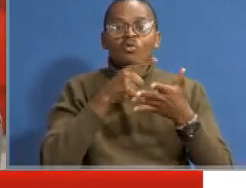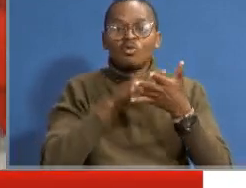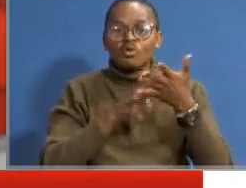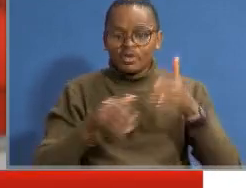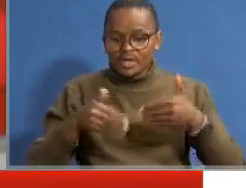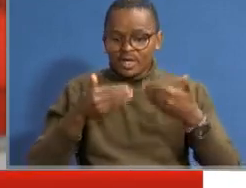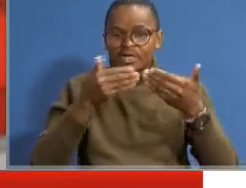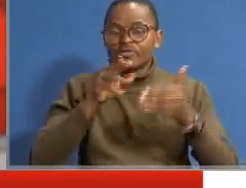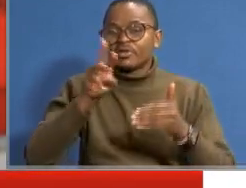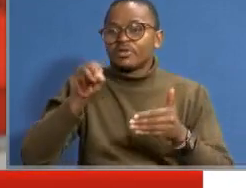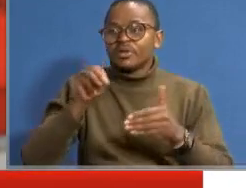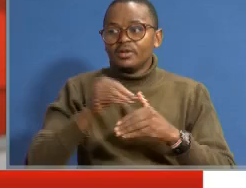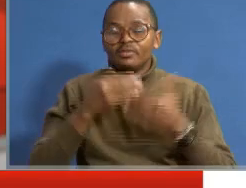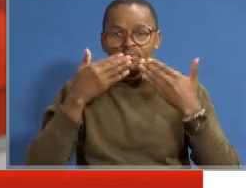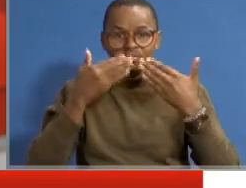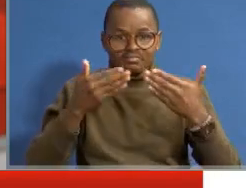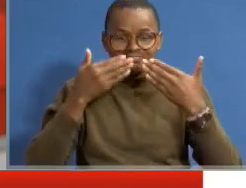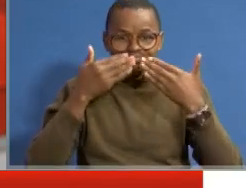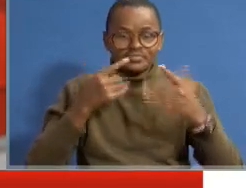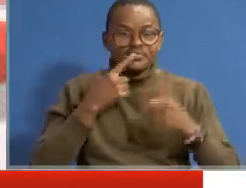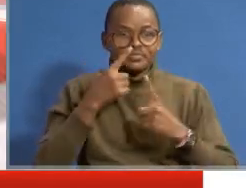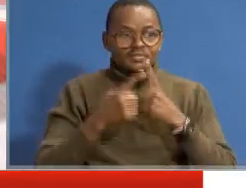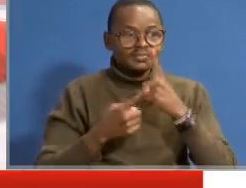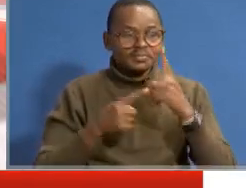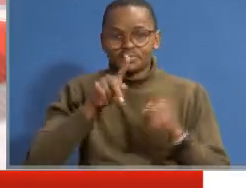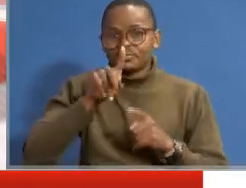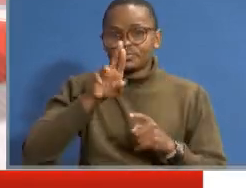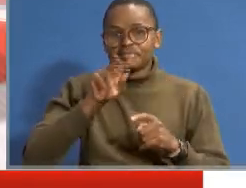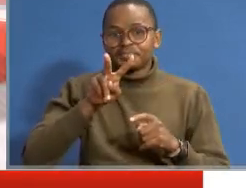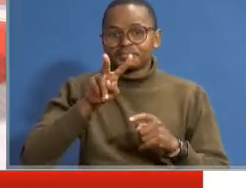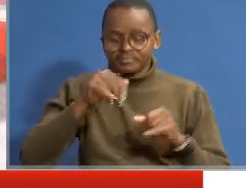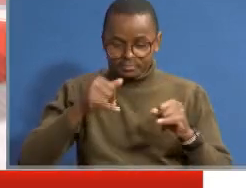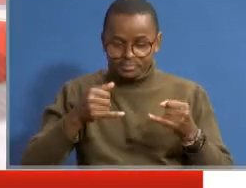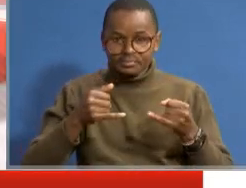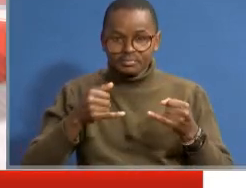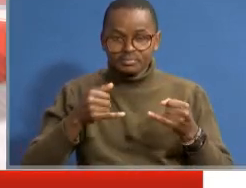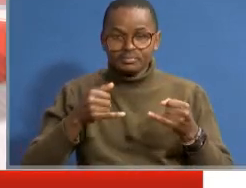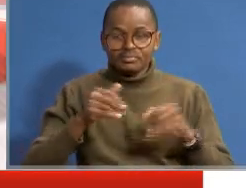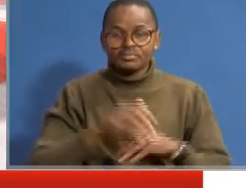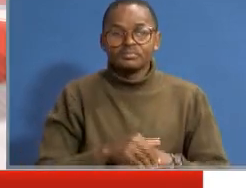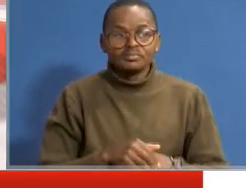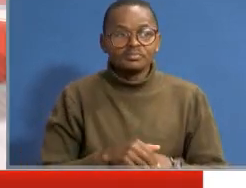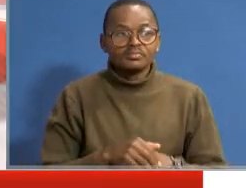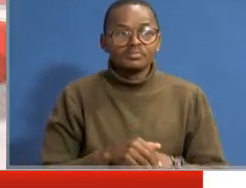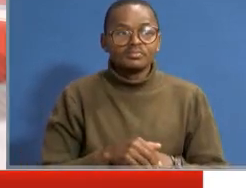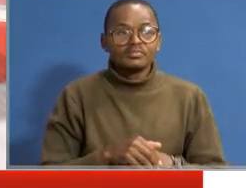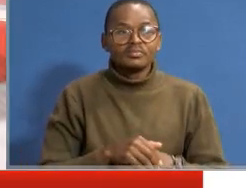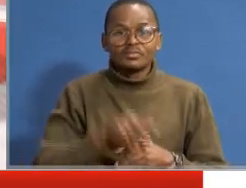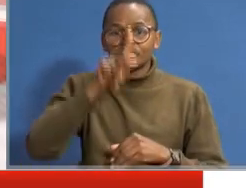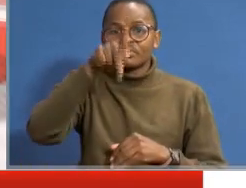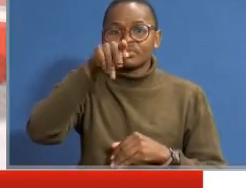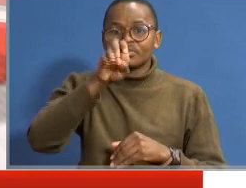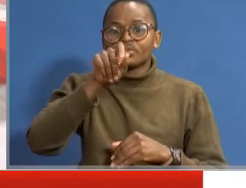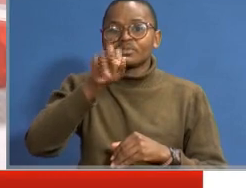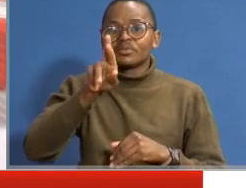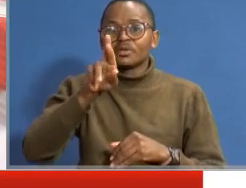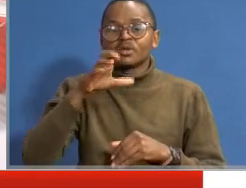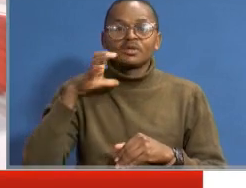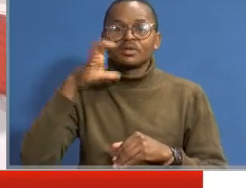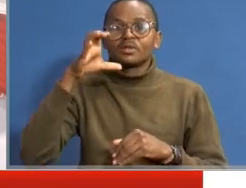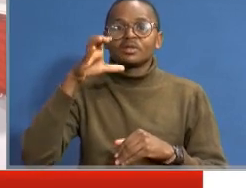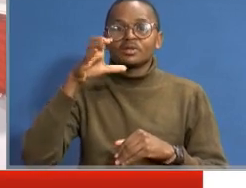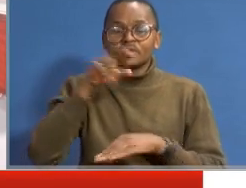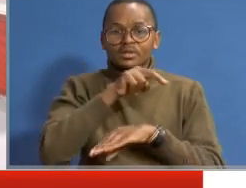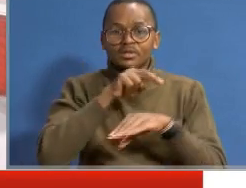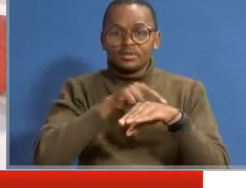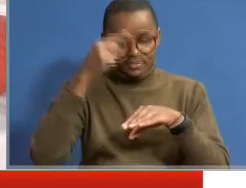is giving them. Thank you very very much for speaking with KUTV News today. I'm Peter Mushiri Mwangi, Chairperson, National